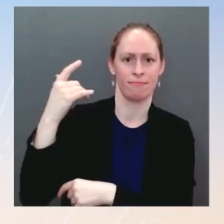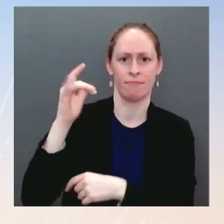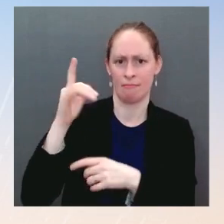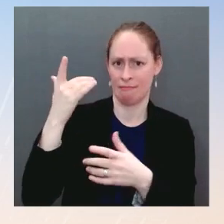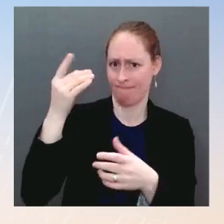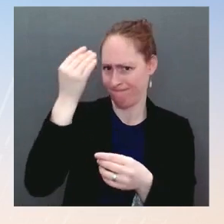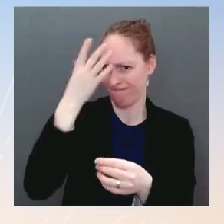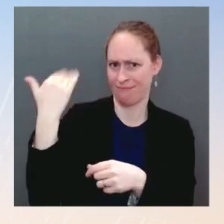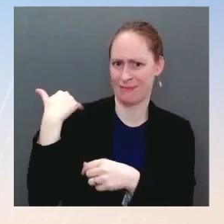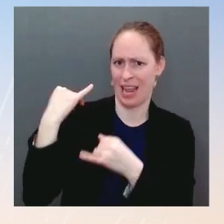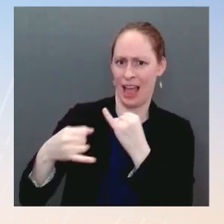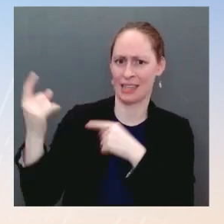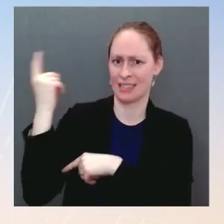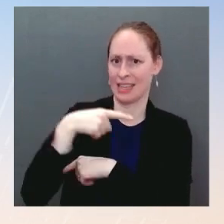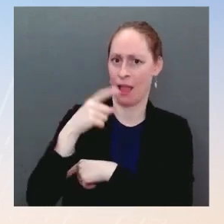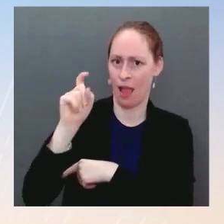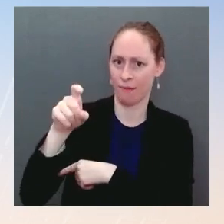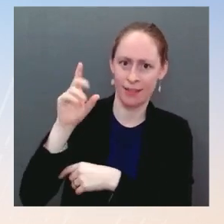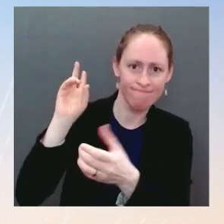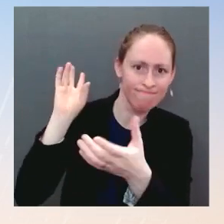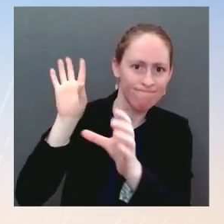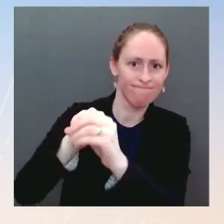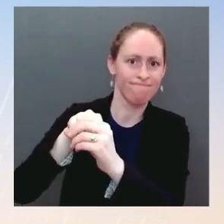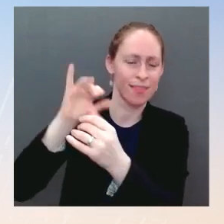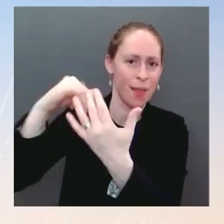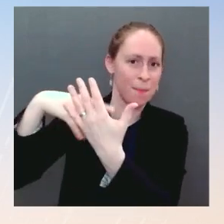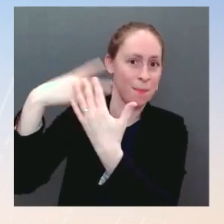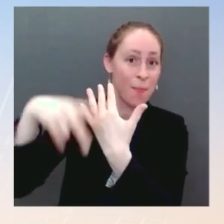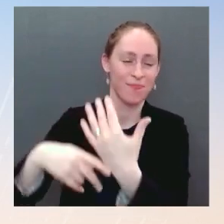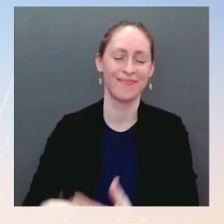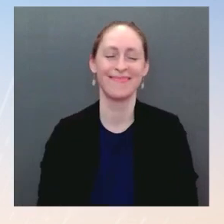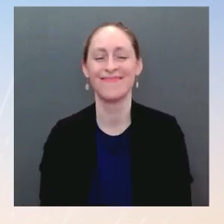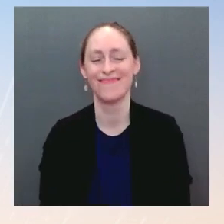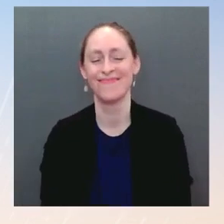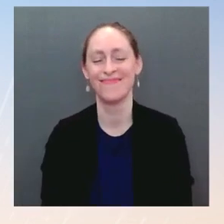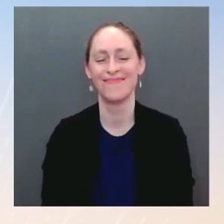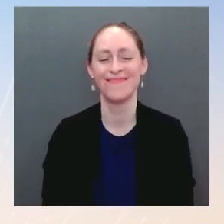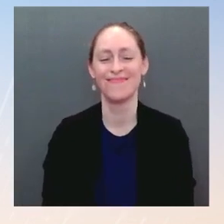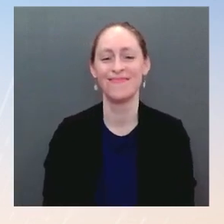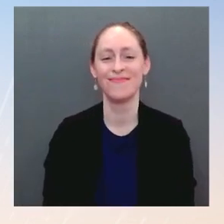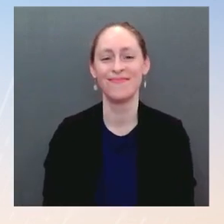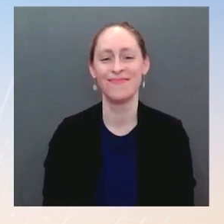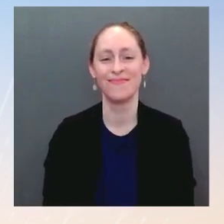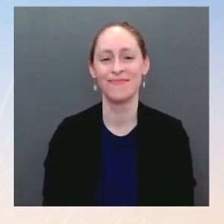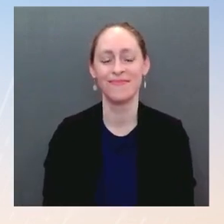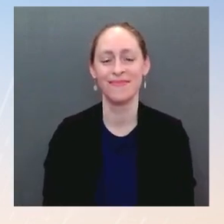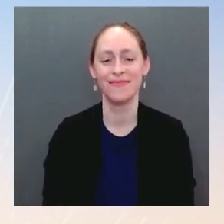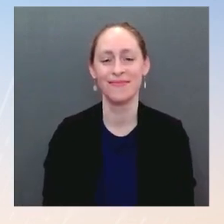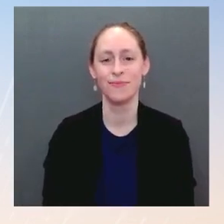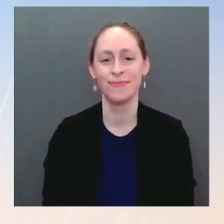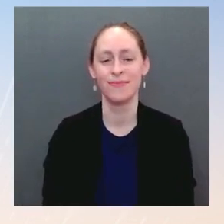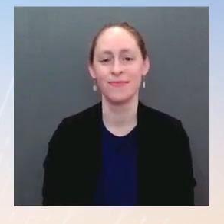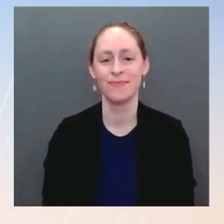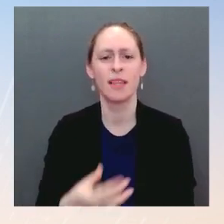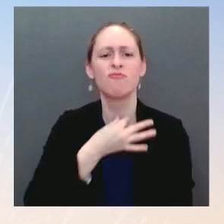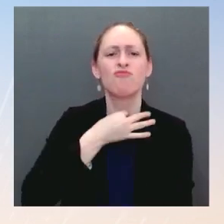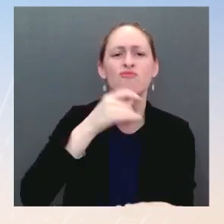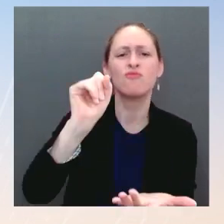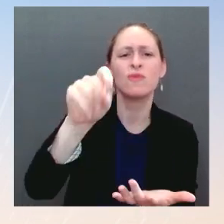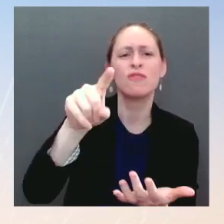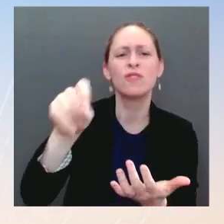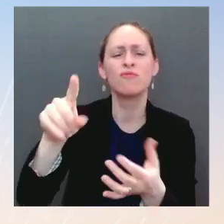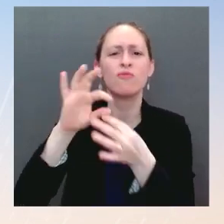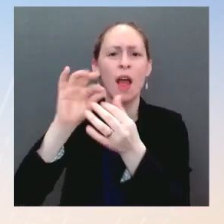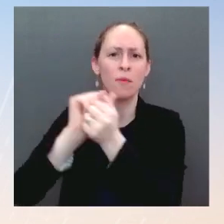Jen. A couple of questions on the Supreme Court now that Justice Breyer's retirement is official. And one quick foreign policy one. The